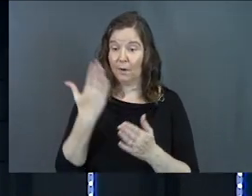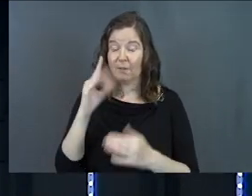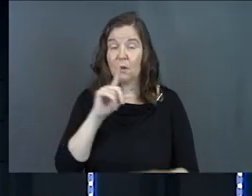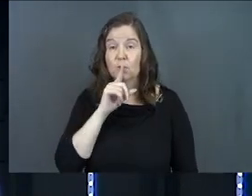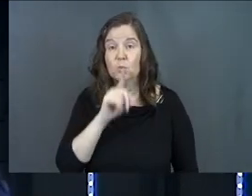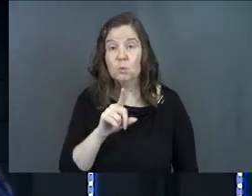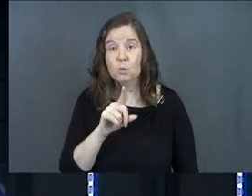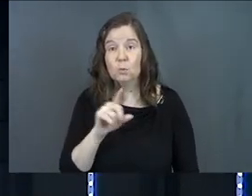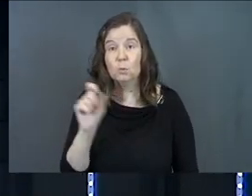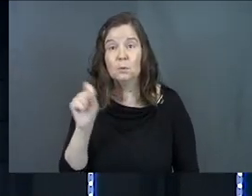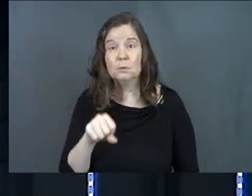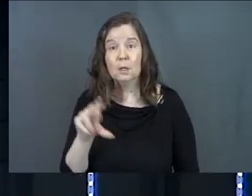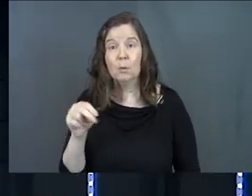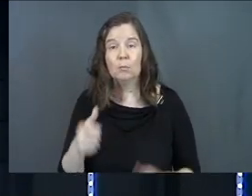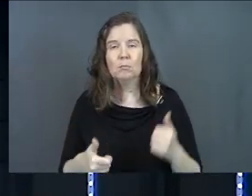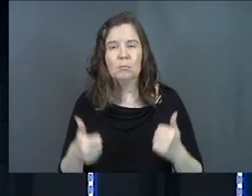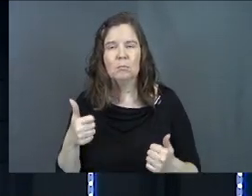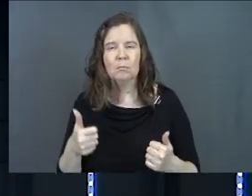God true?